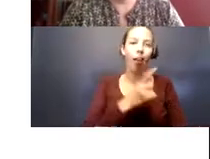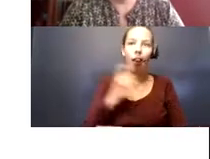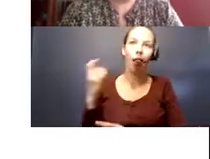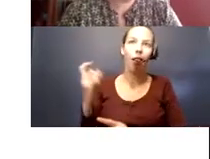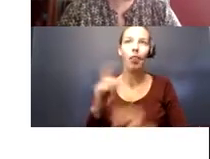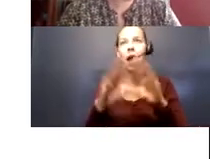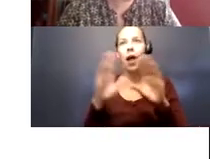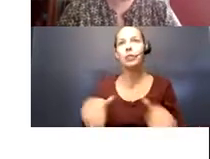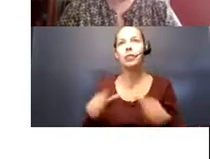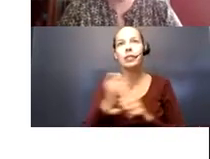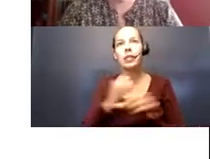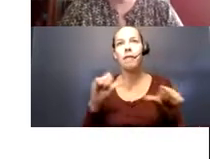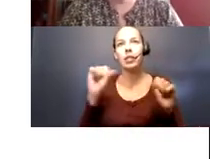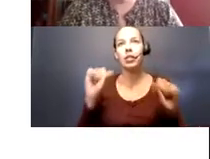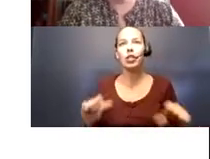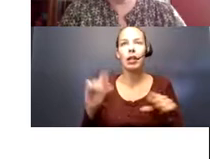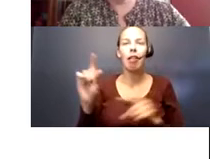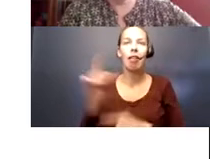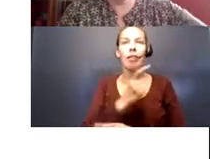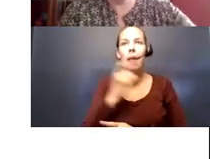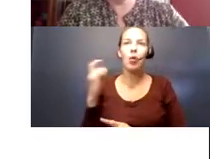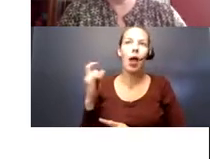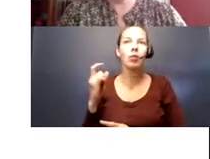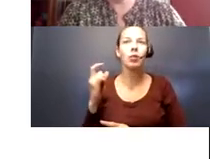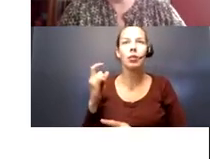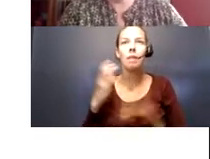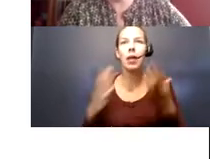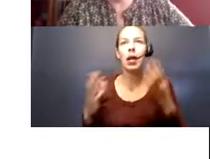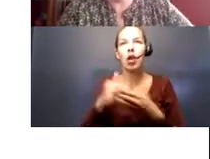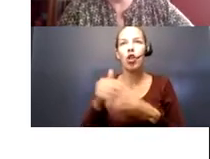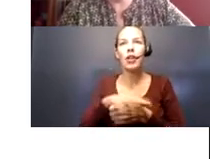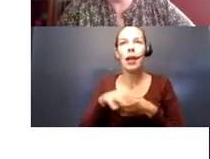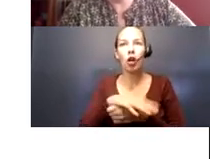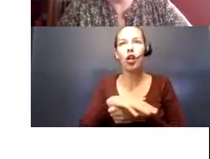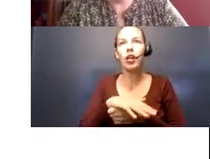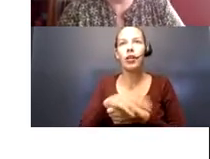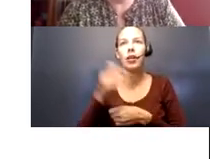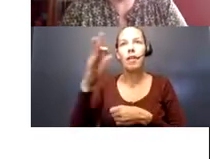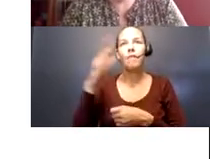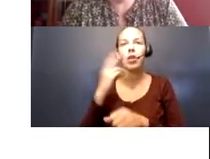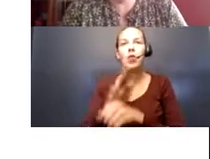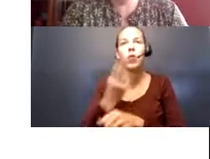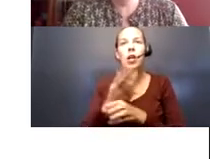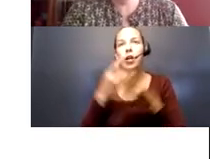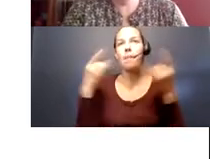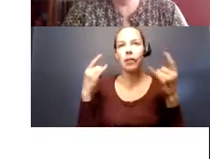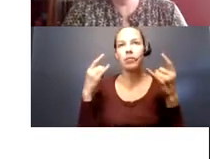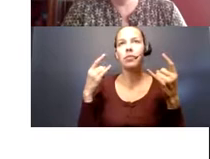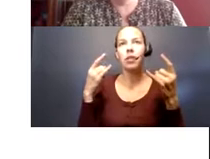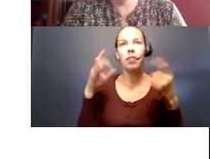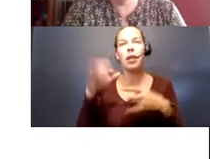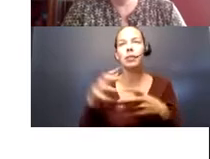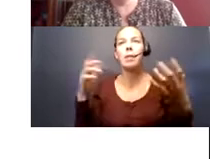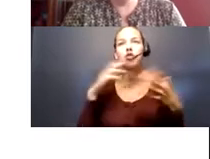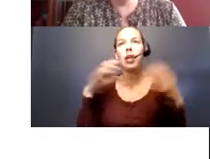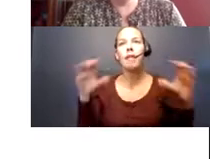it's safe. You know, if they can take a lap around. Maybe their neighborhood. And if they have to wear a mask. You know, just as much activity